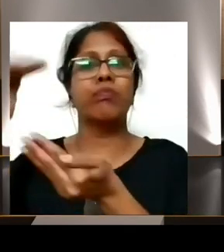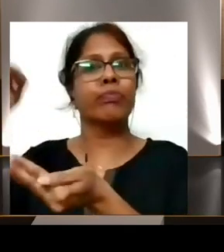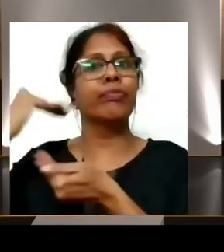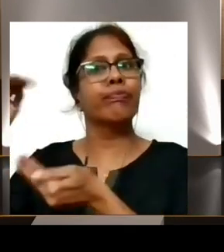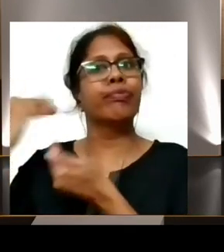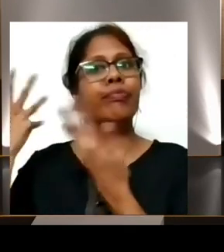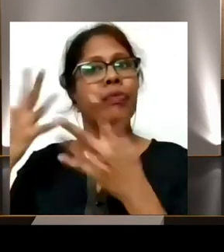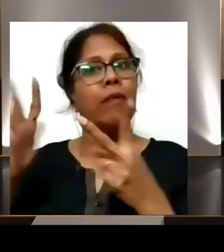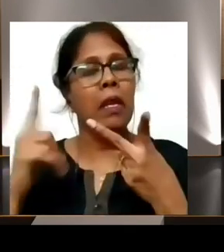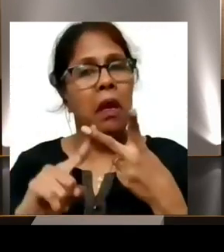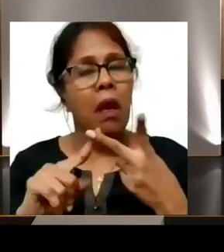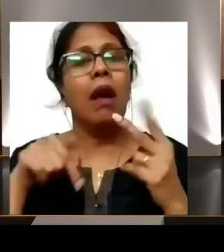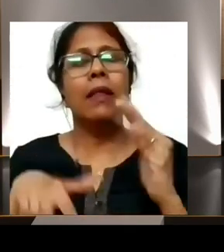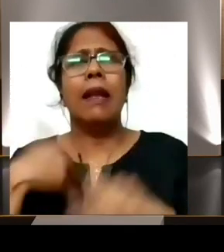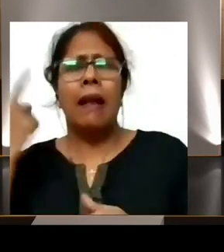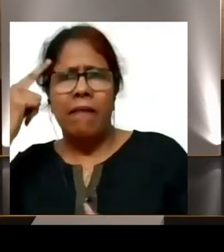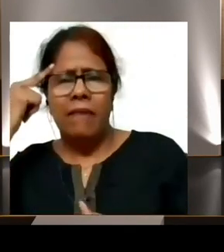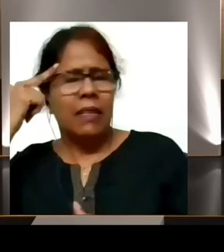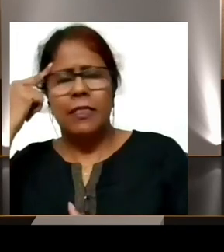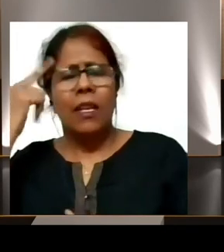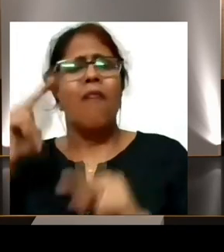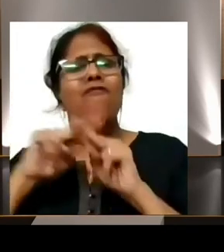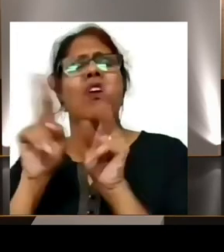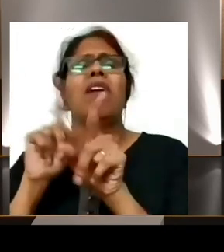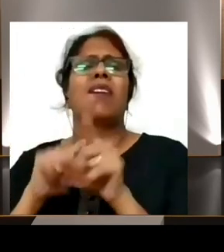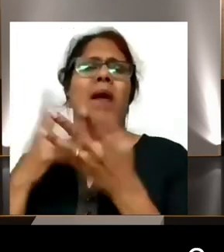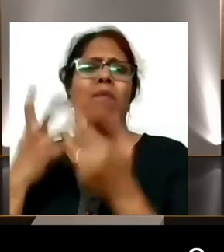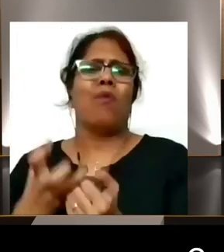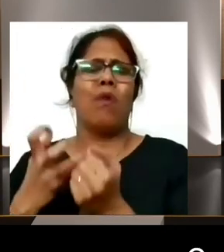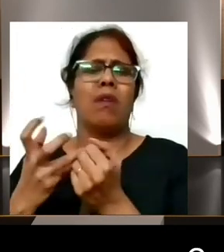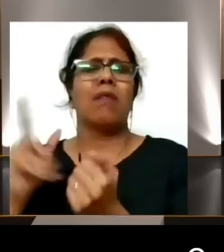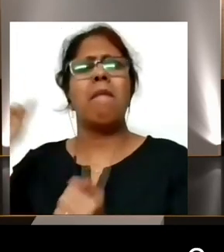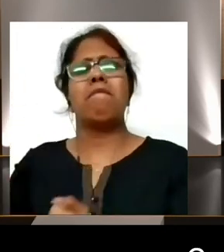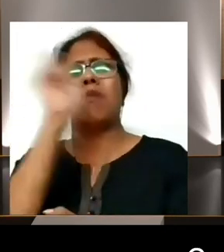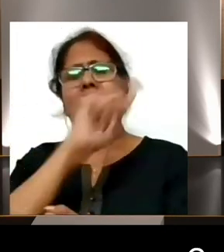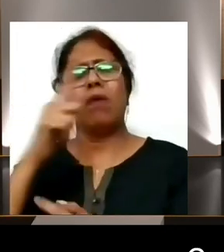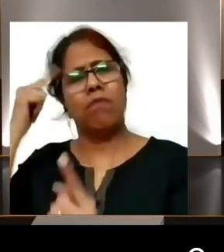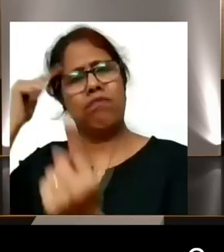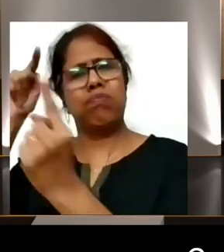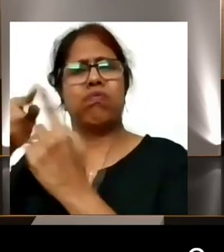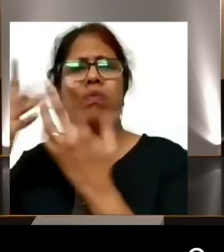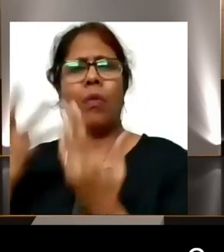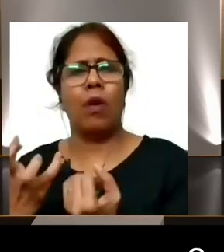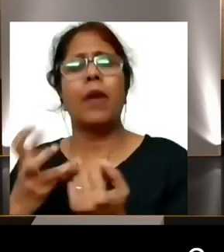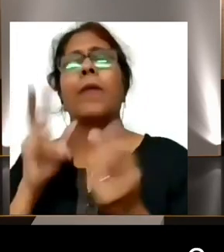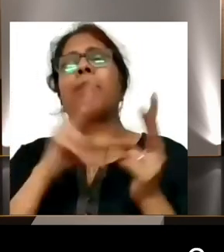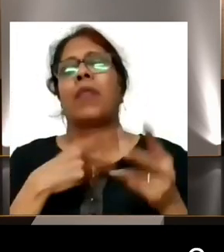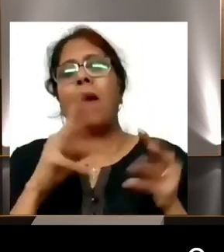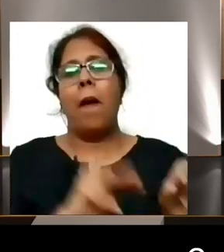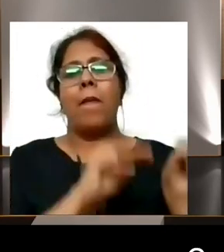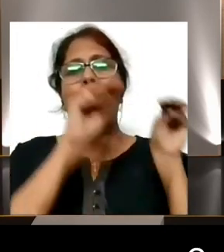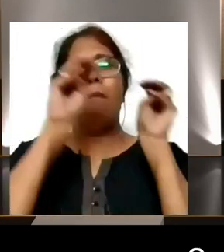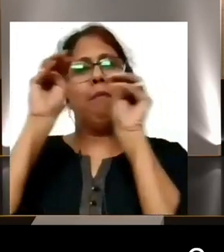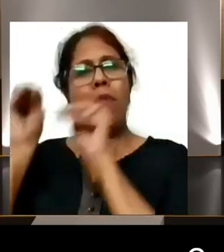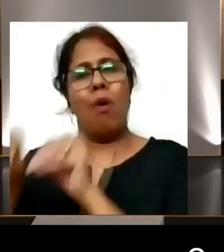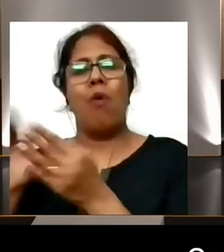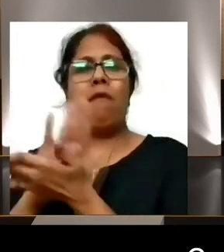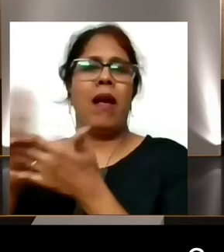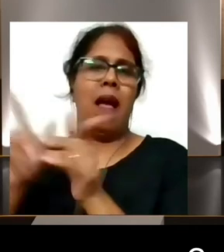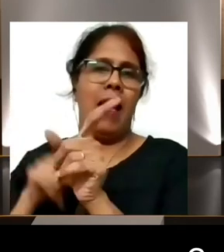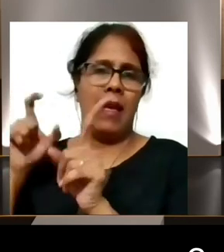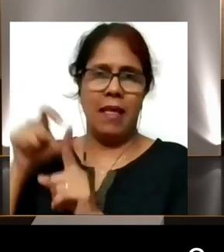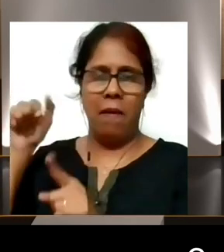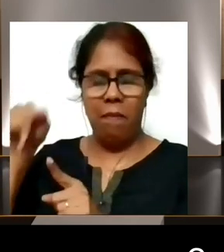the sport full-time and I'll figure something out. And I, uh, moved to Gopichand Academy, uh, in Hyderabad